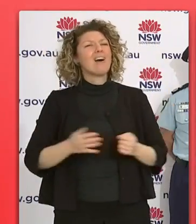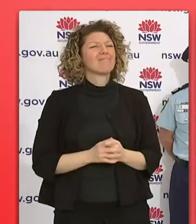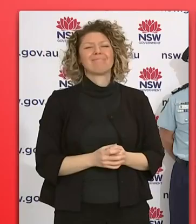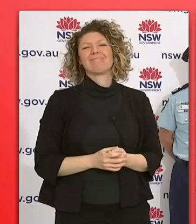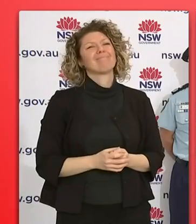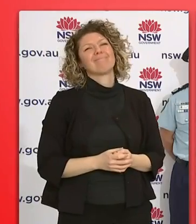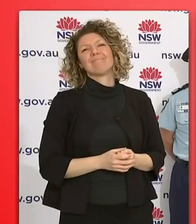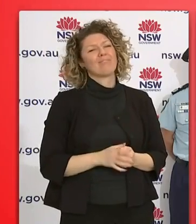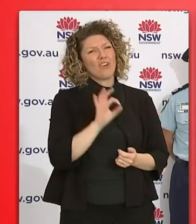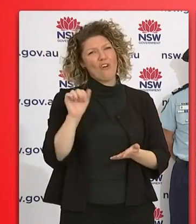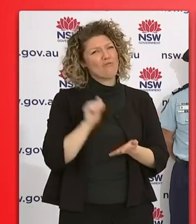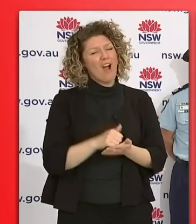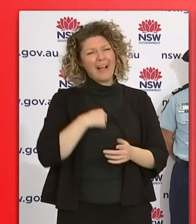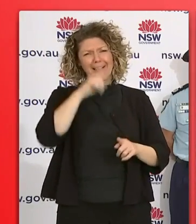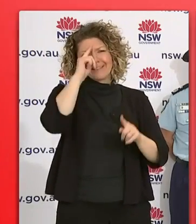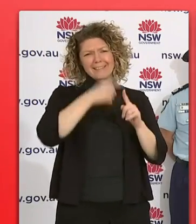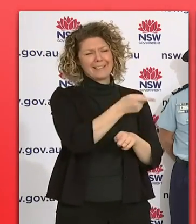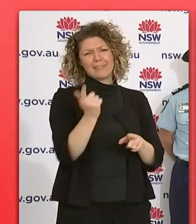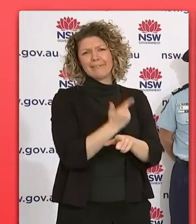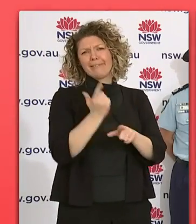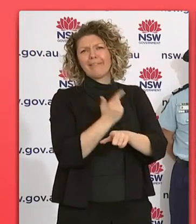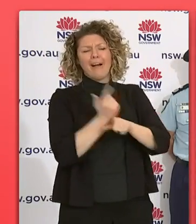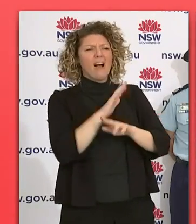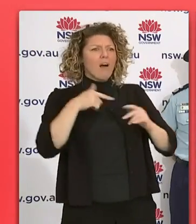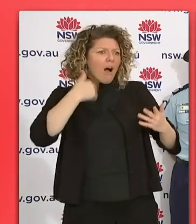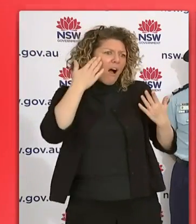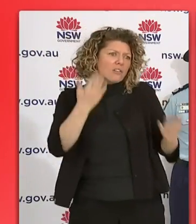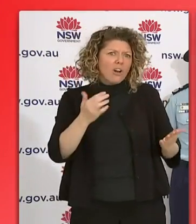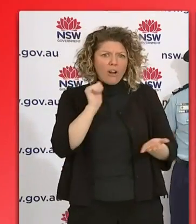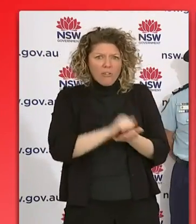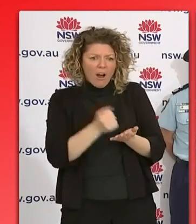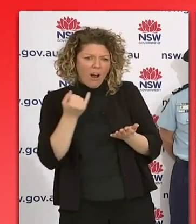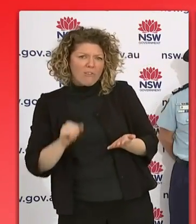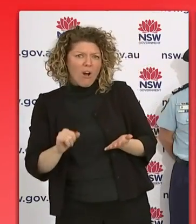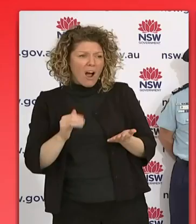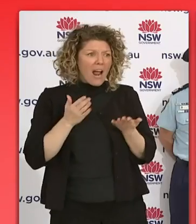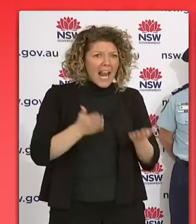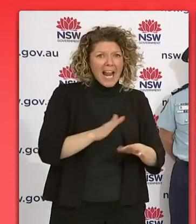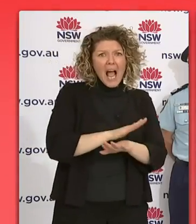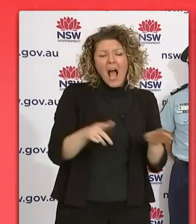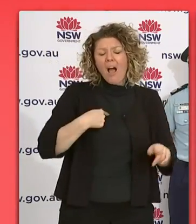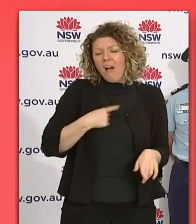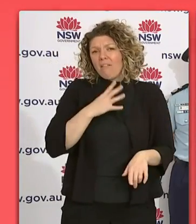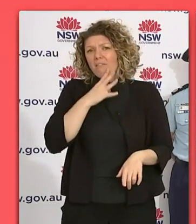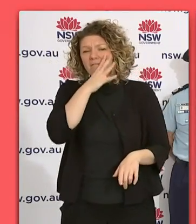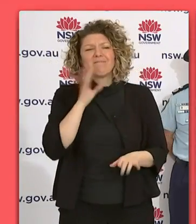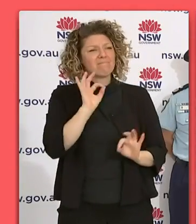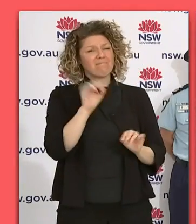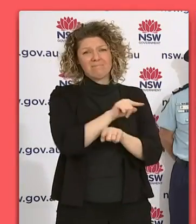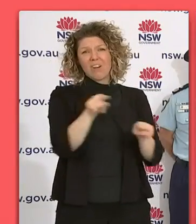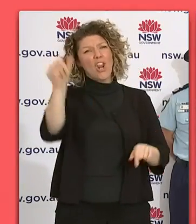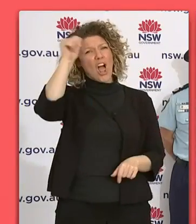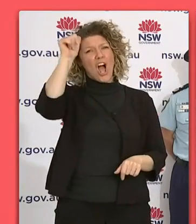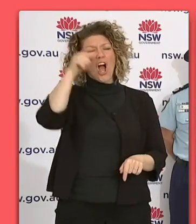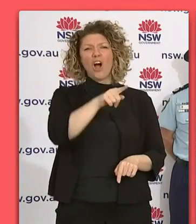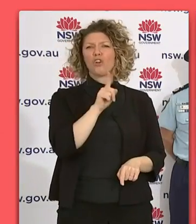I'm a bit tired of hearing people saying that I don't know what they're supposed to do. It's really people knowingly having disregard unfortunately